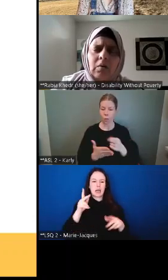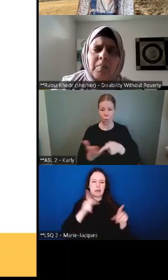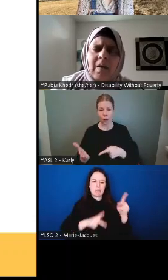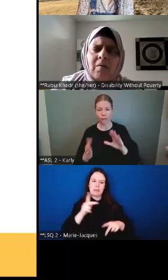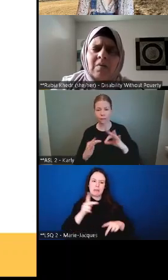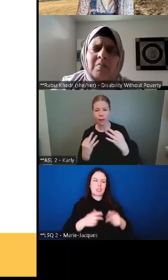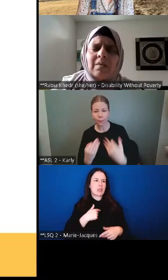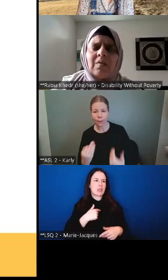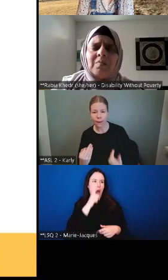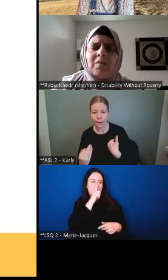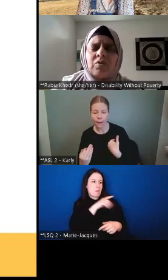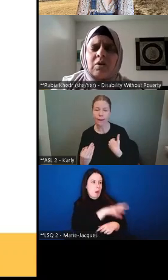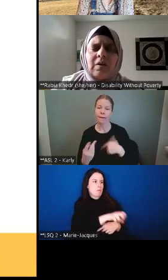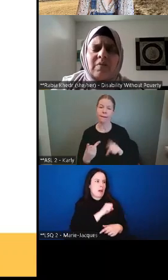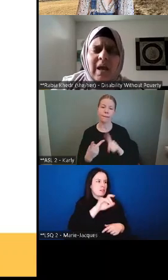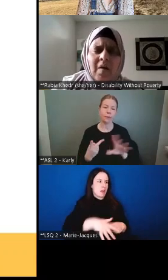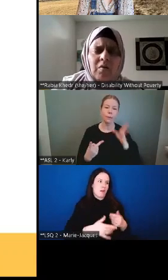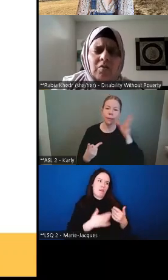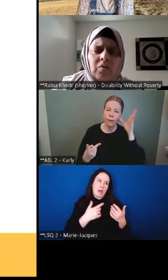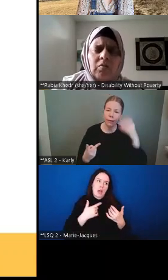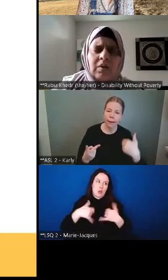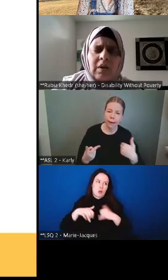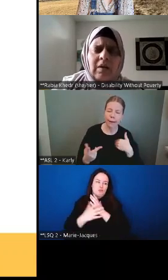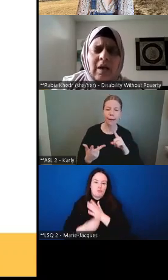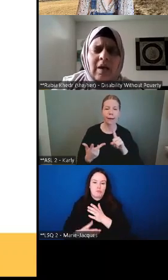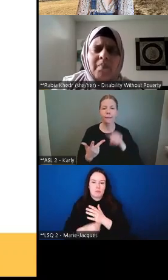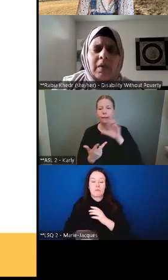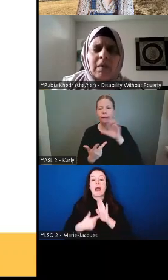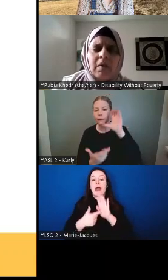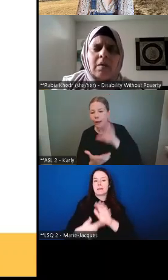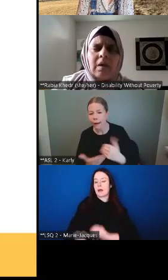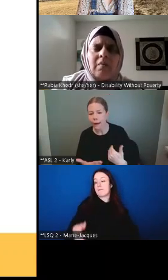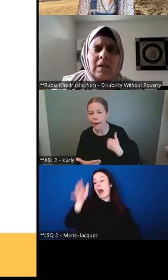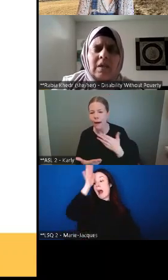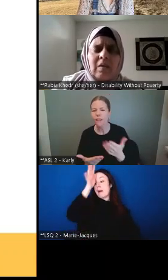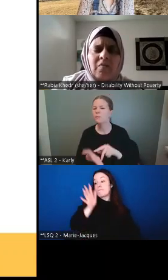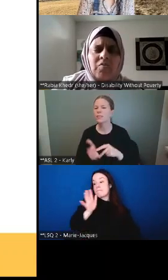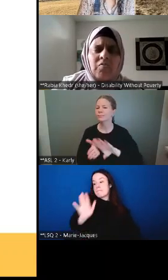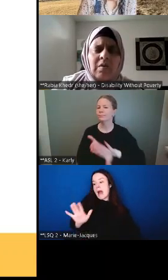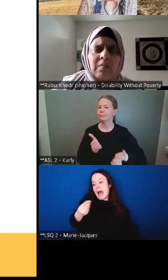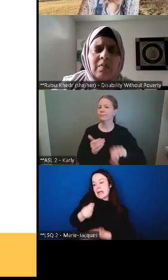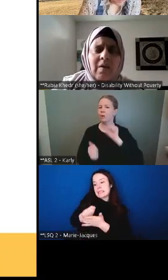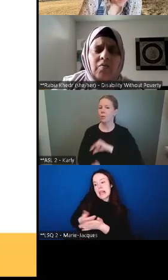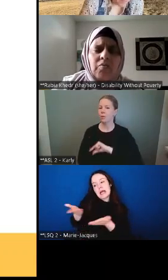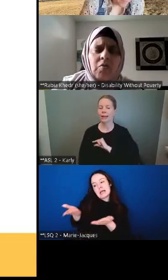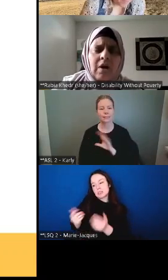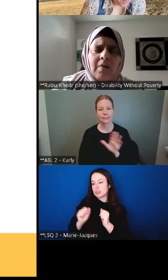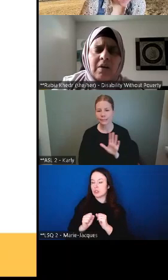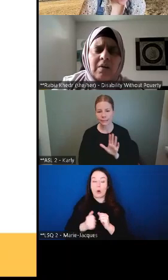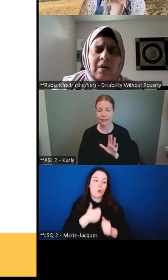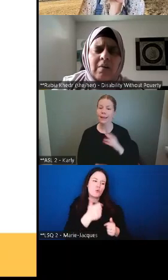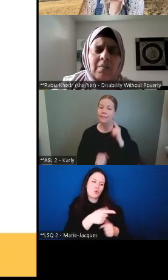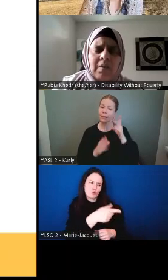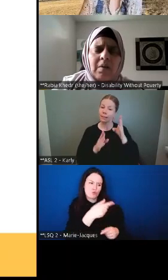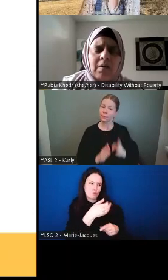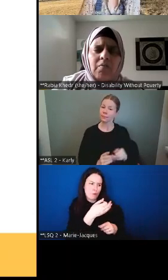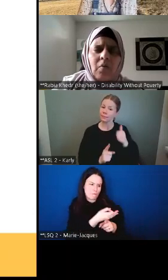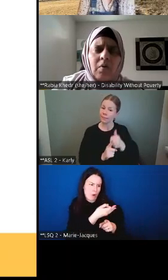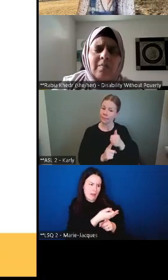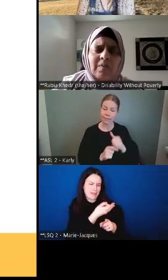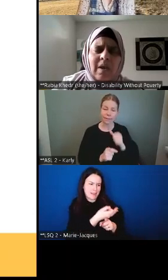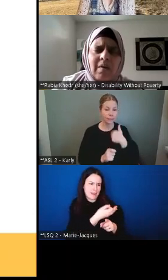you know, your, your parents make this much, or you live in a household with income. If the individual themselves don't have income